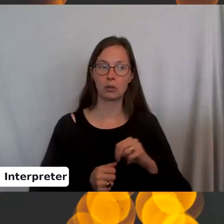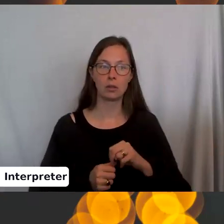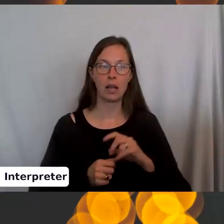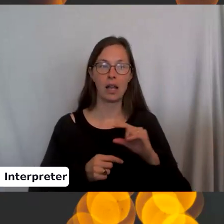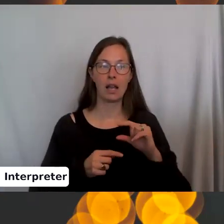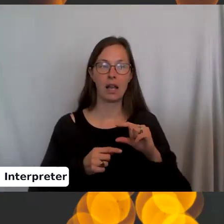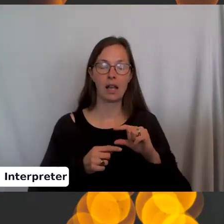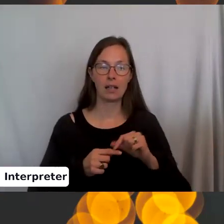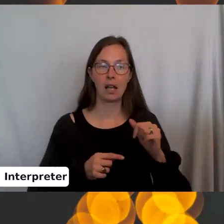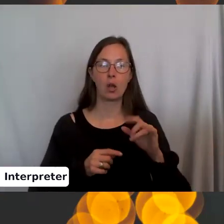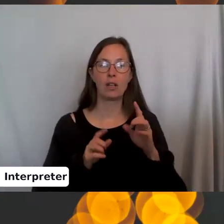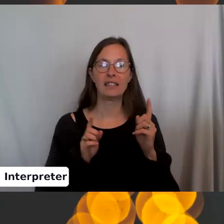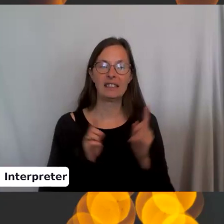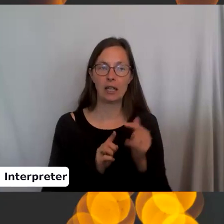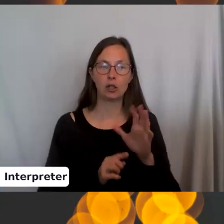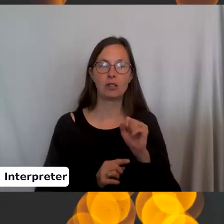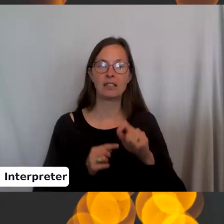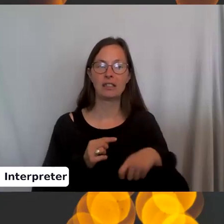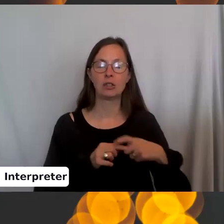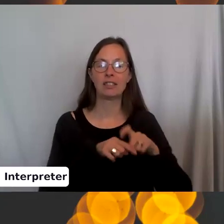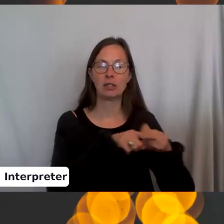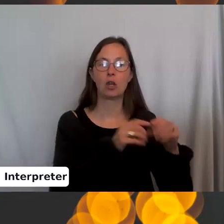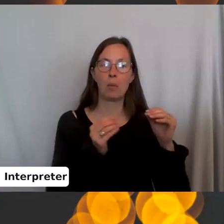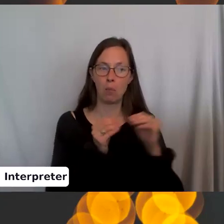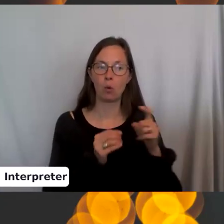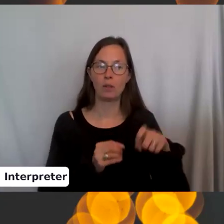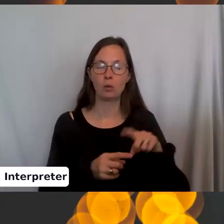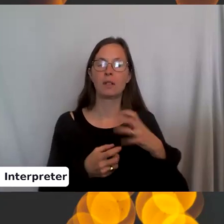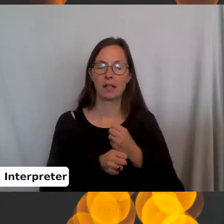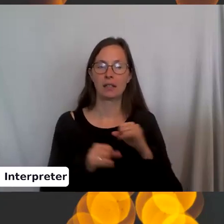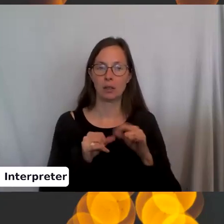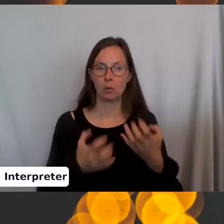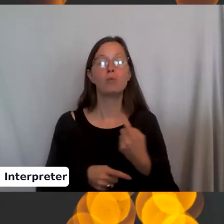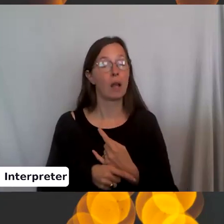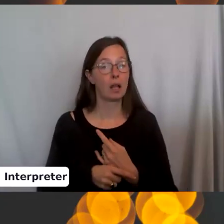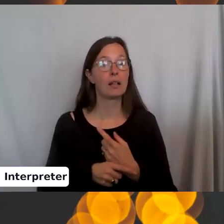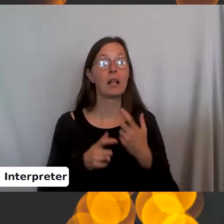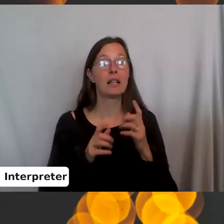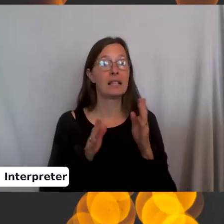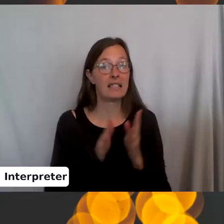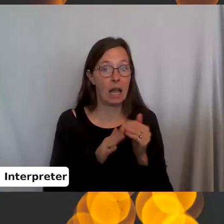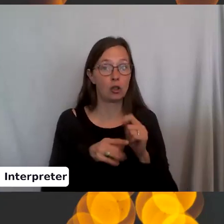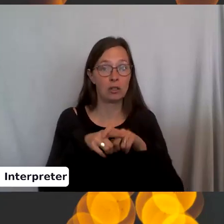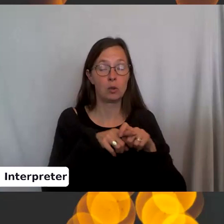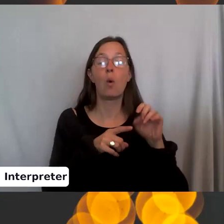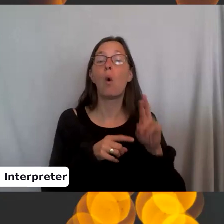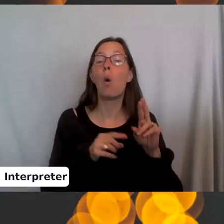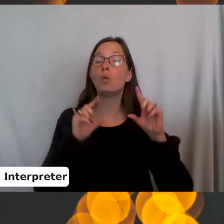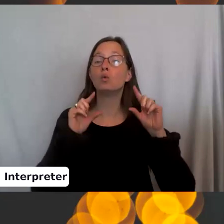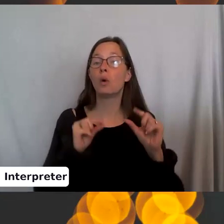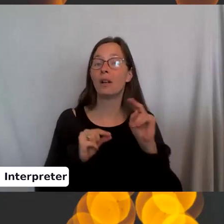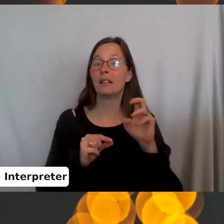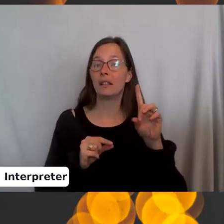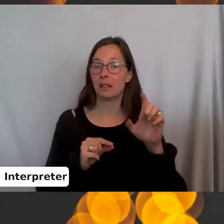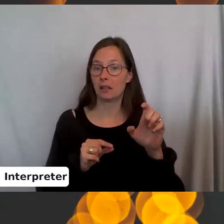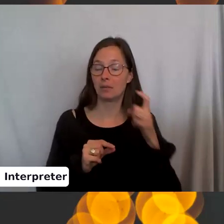to get the size you want. Right. The tighter stitches or the smaller your needle, you're going to need more stitches because each stitch is going to be